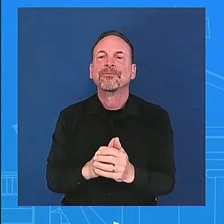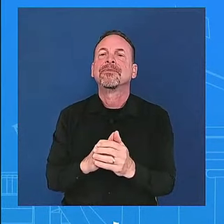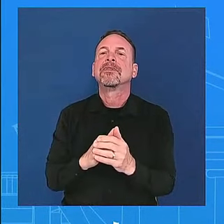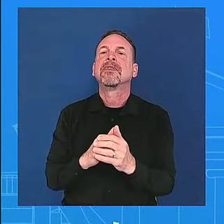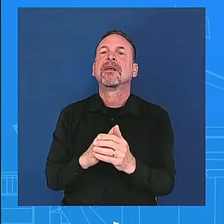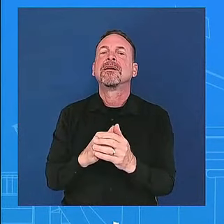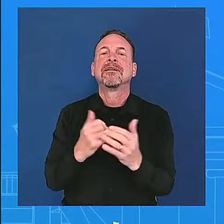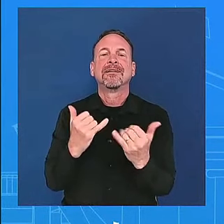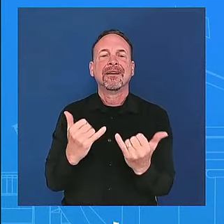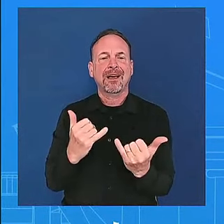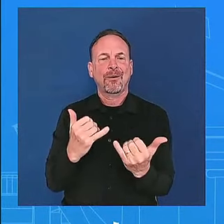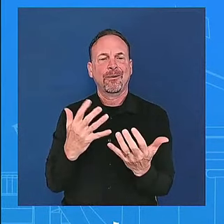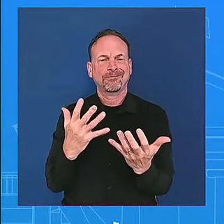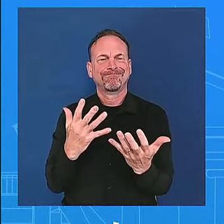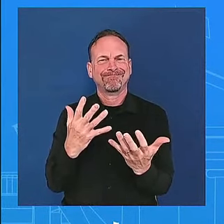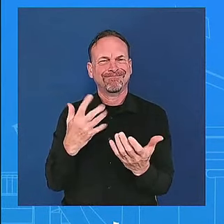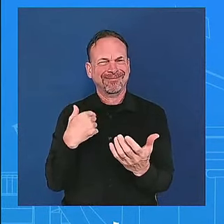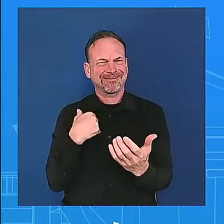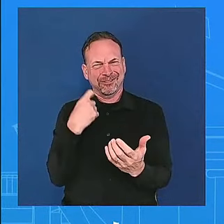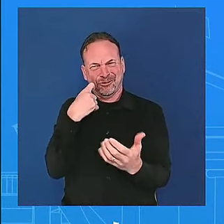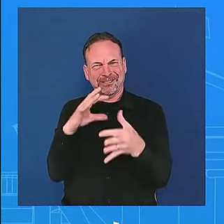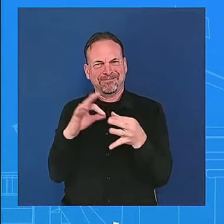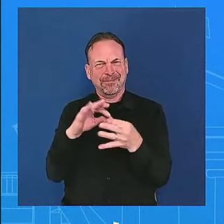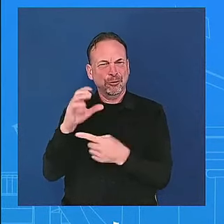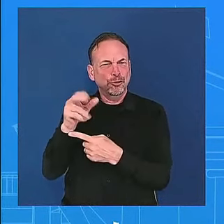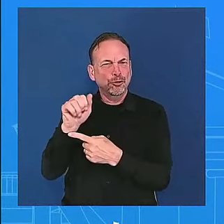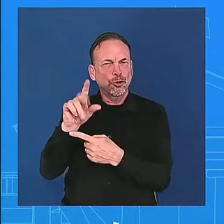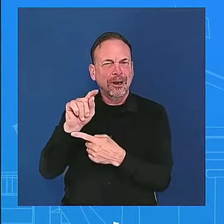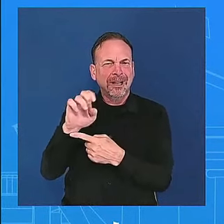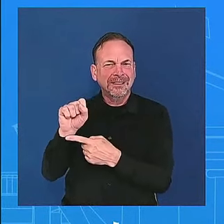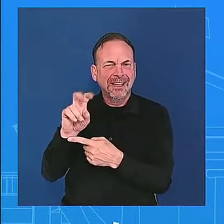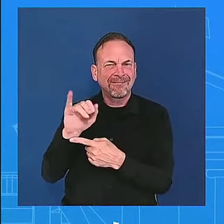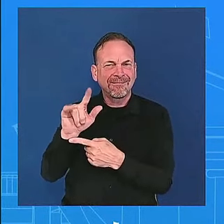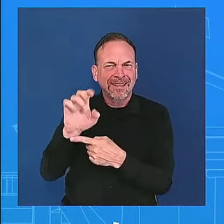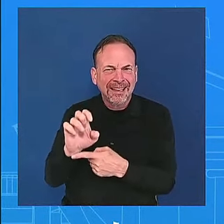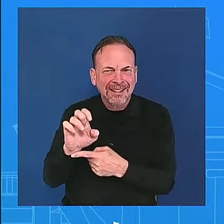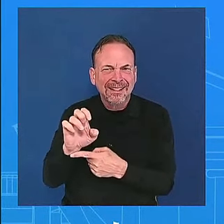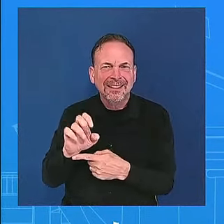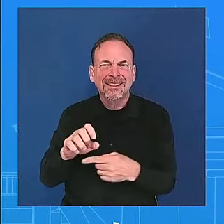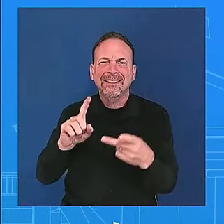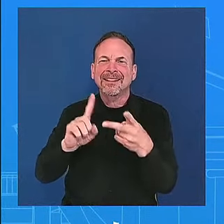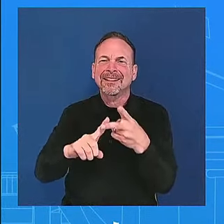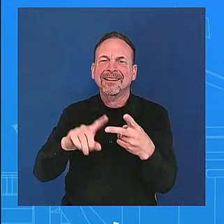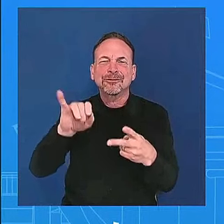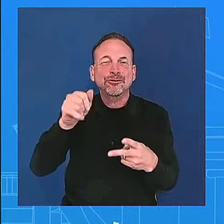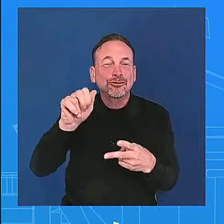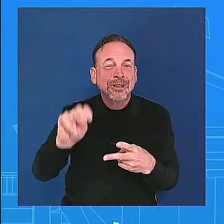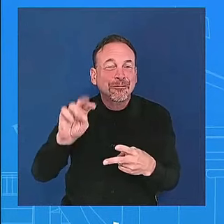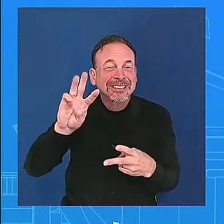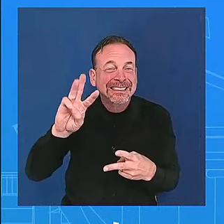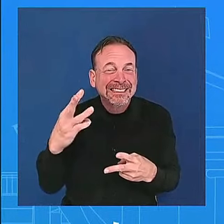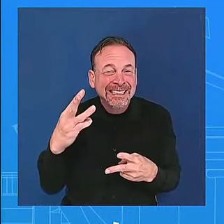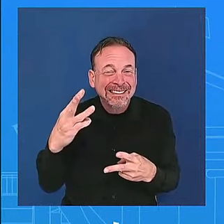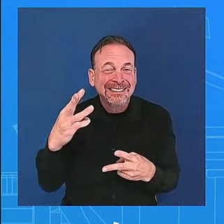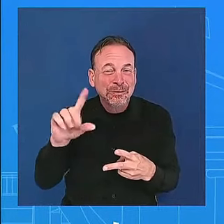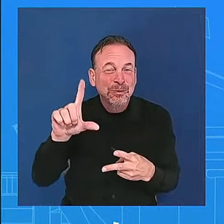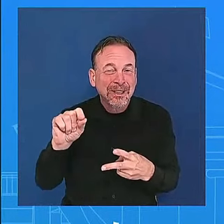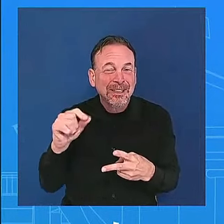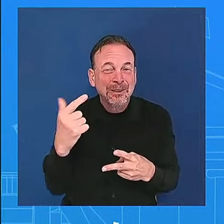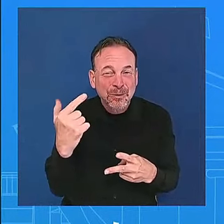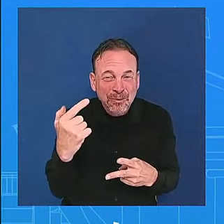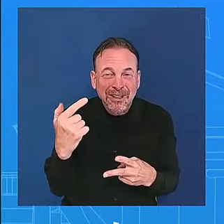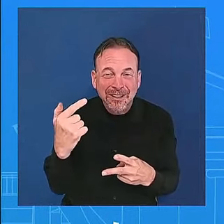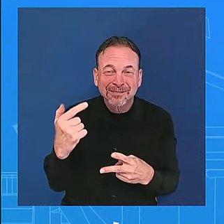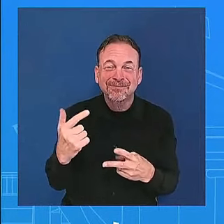the day that um and i remember this the day that january 6 happened in 2021 the president was then